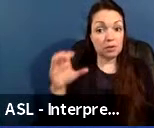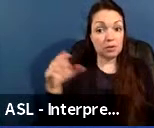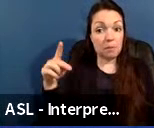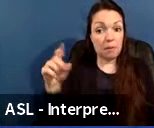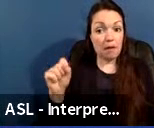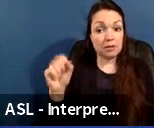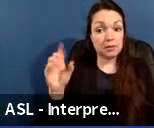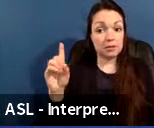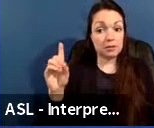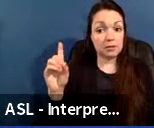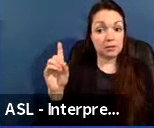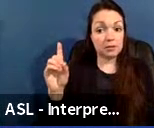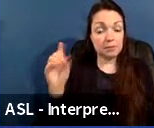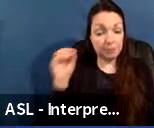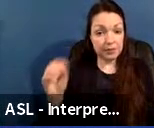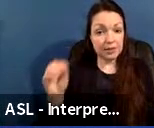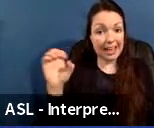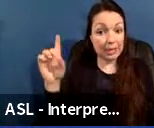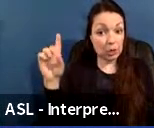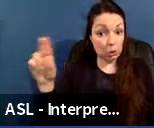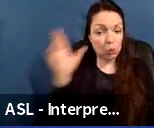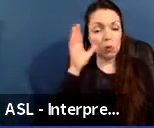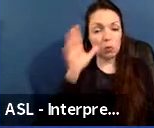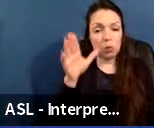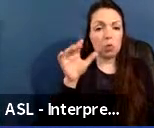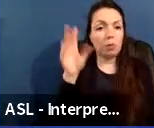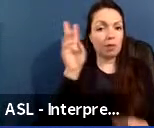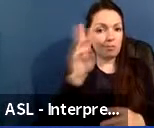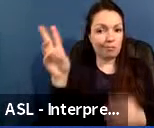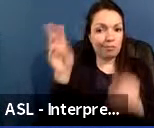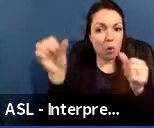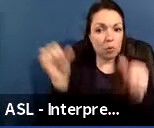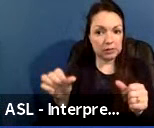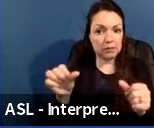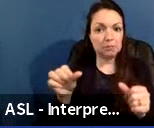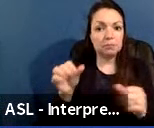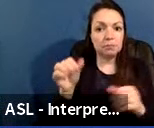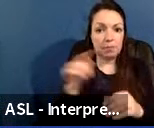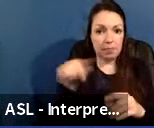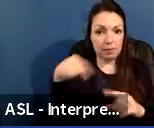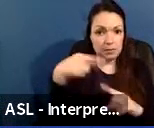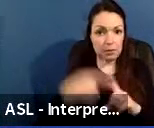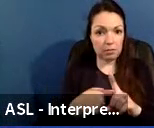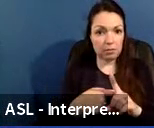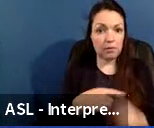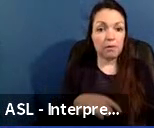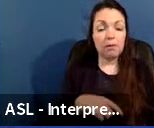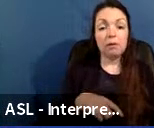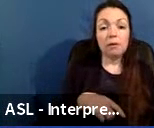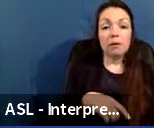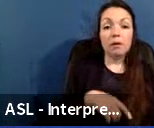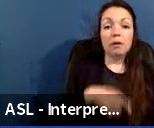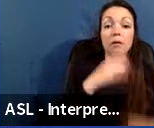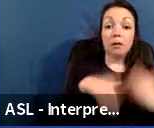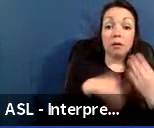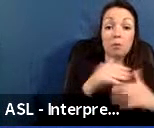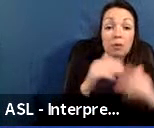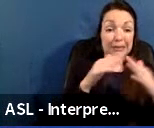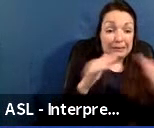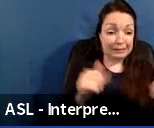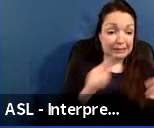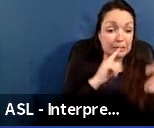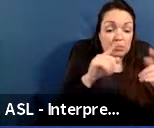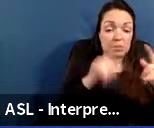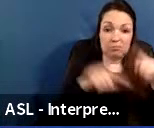out later this month. A Priorization of Capital Planning Needs, Rope Windows MEP, is in the process of systems that are dynamic